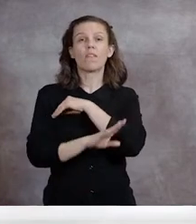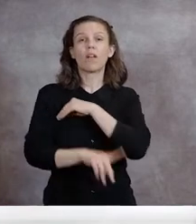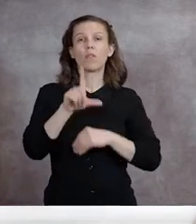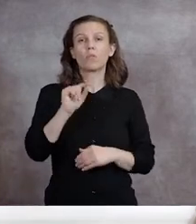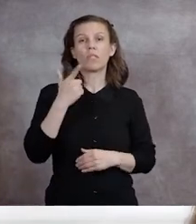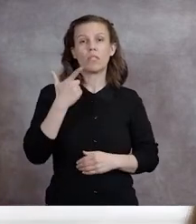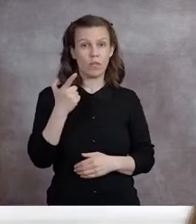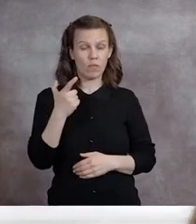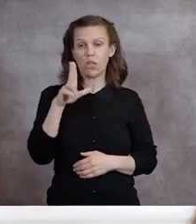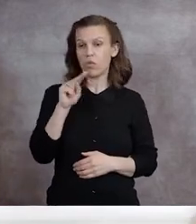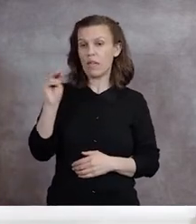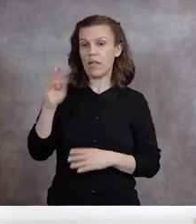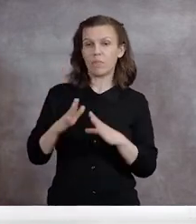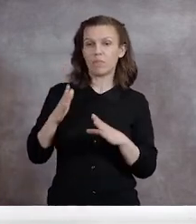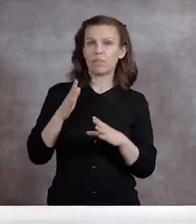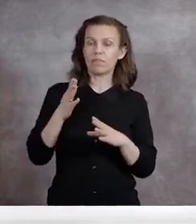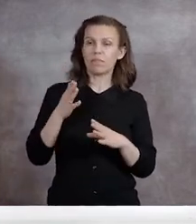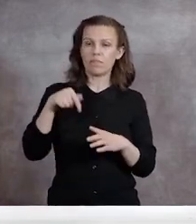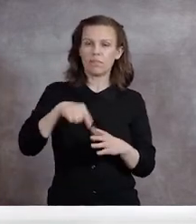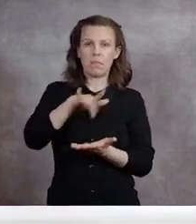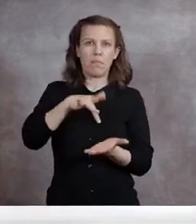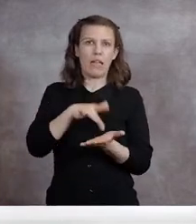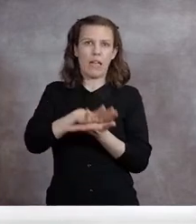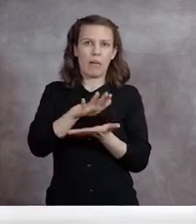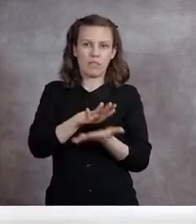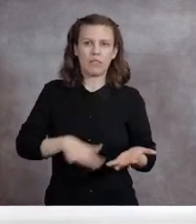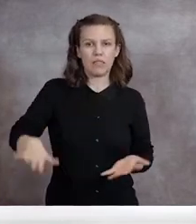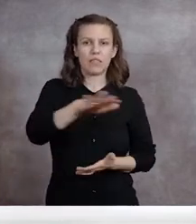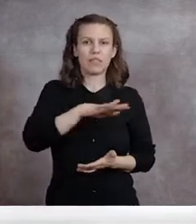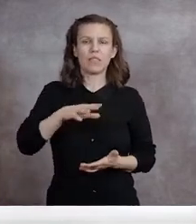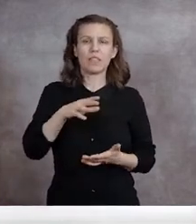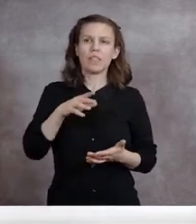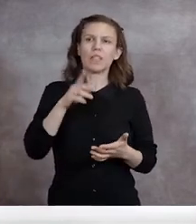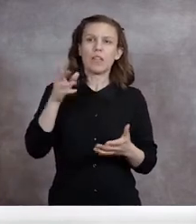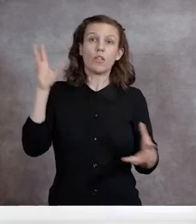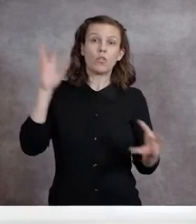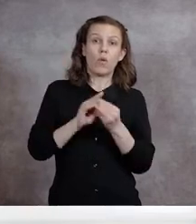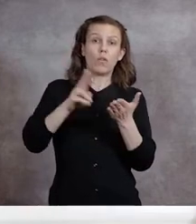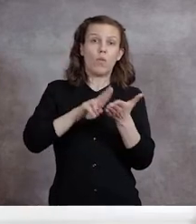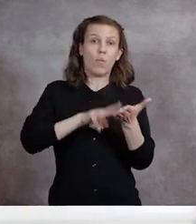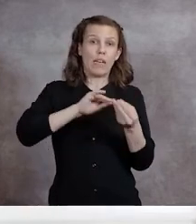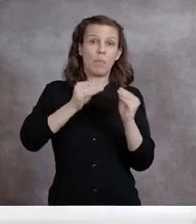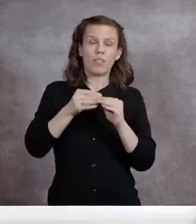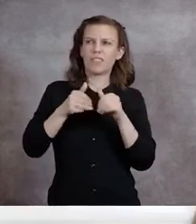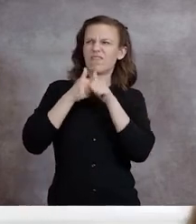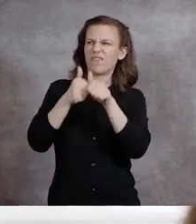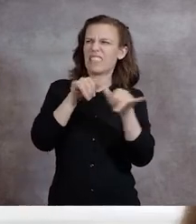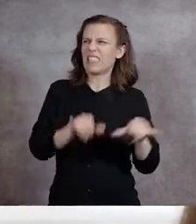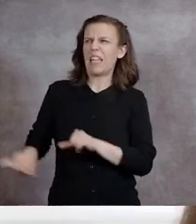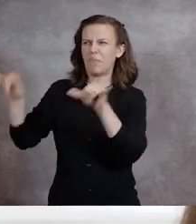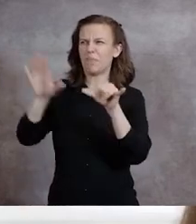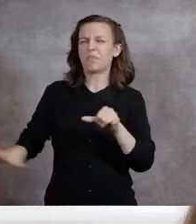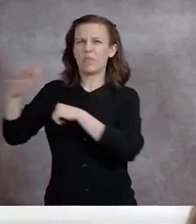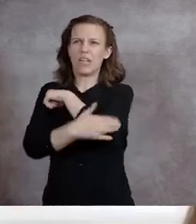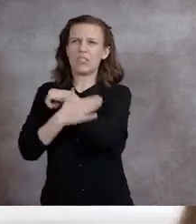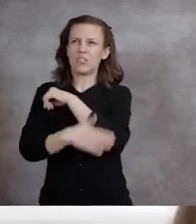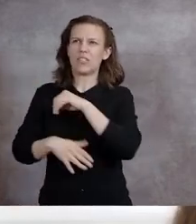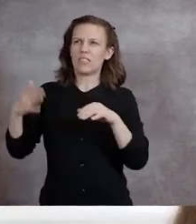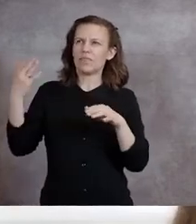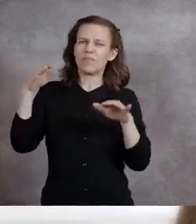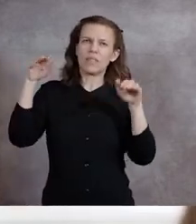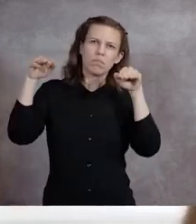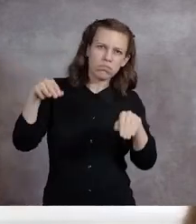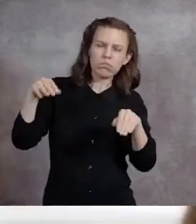2021, UNM main campus' total enrollment followed the national trend of declining college enrollments, which dropped